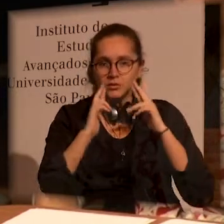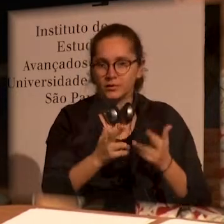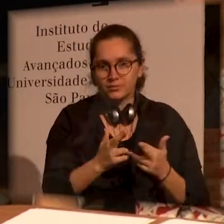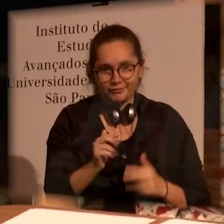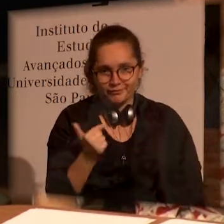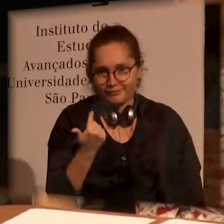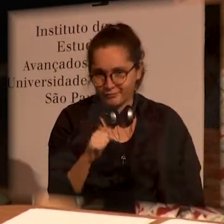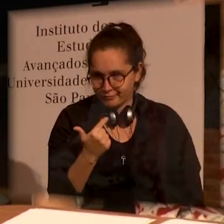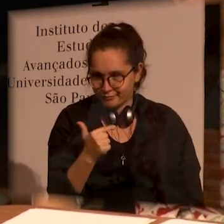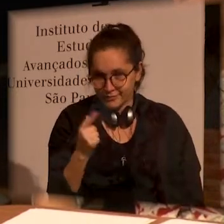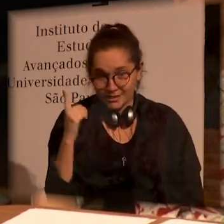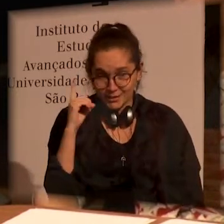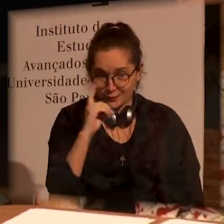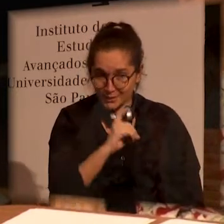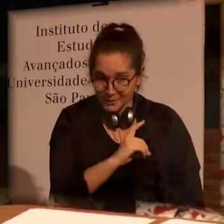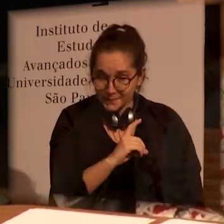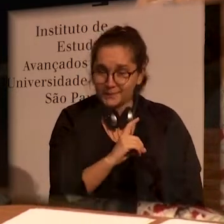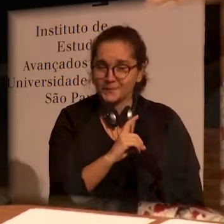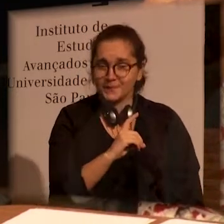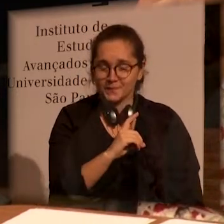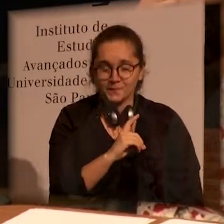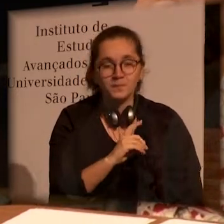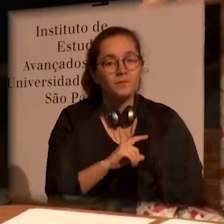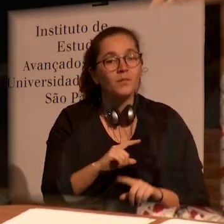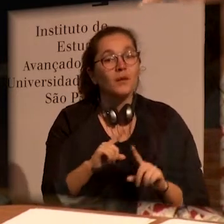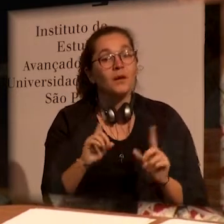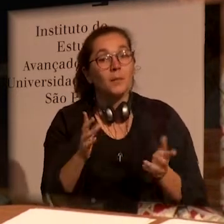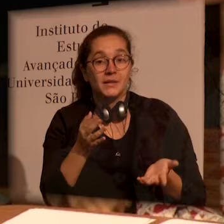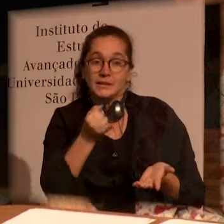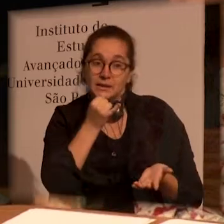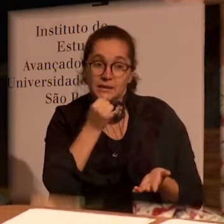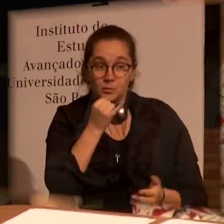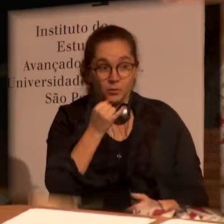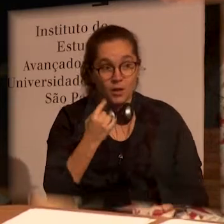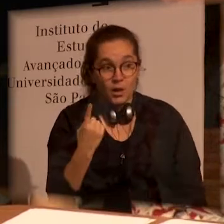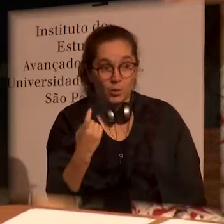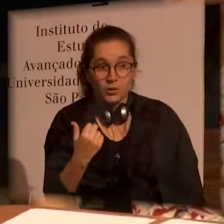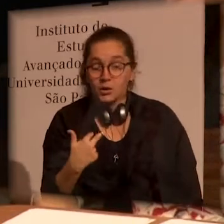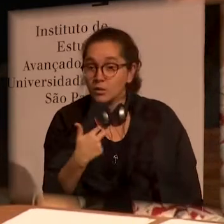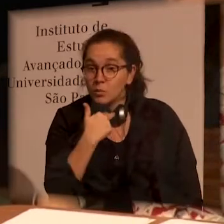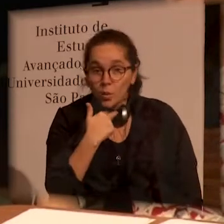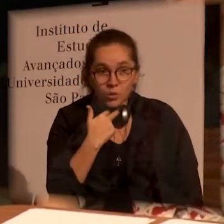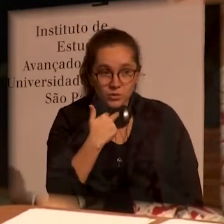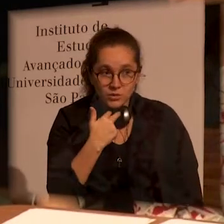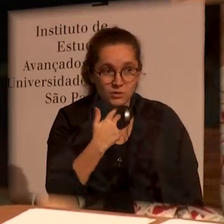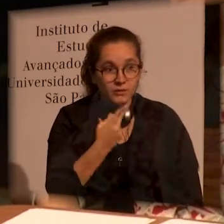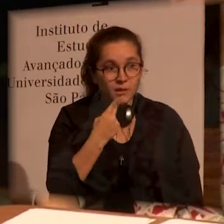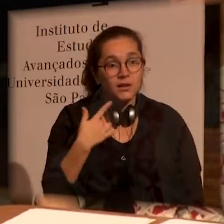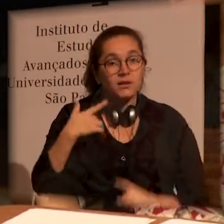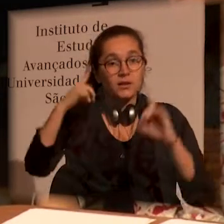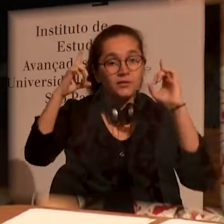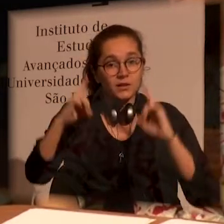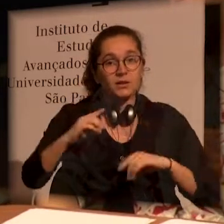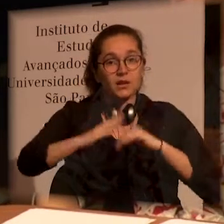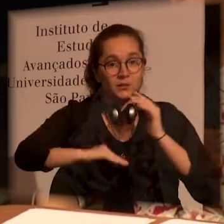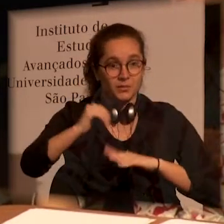very respectful dialogue or unbiased dialogue as well. The only thing that we cannot have about this